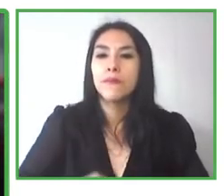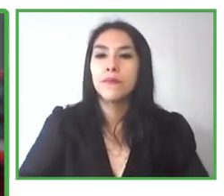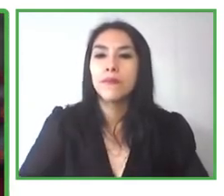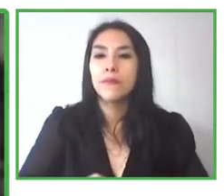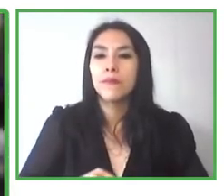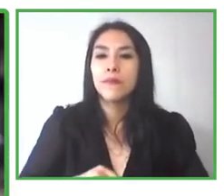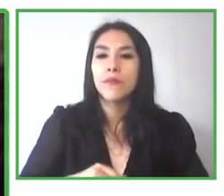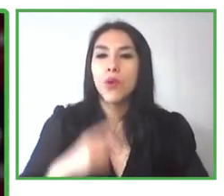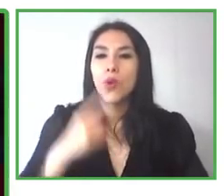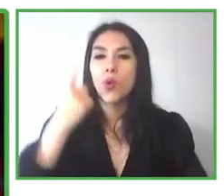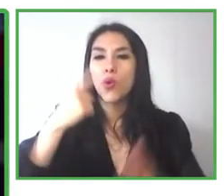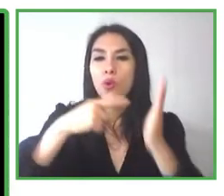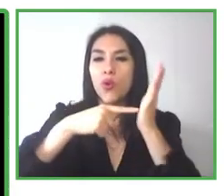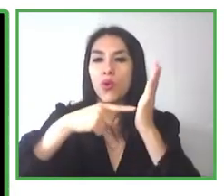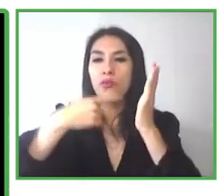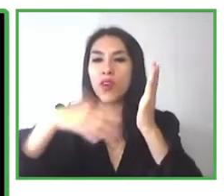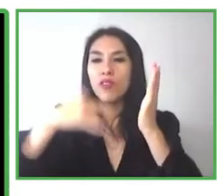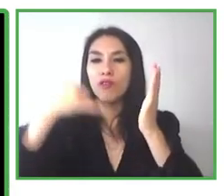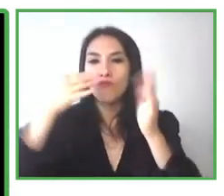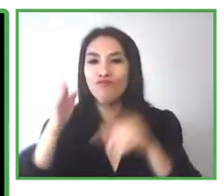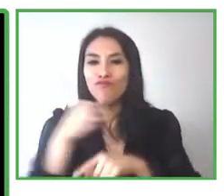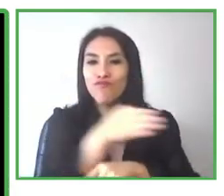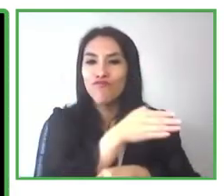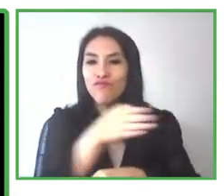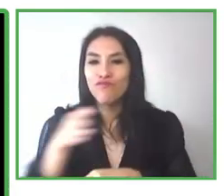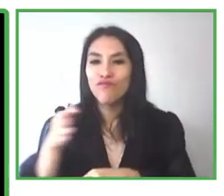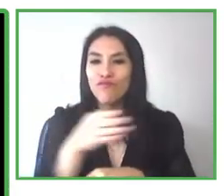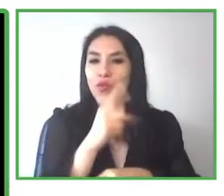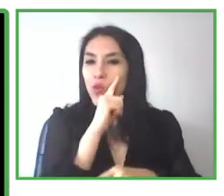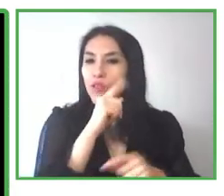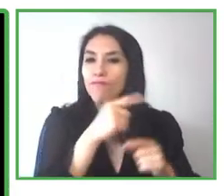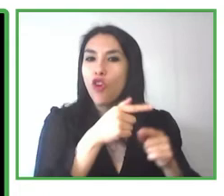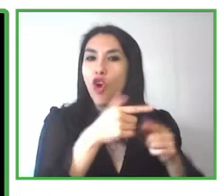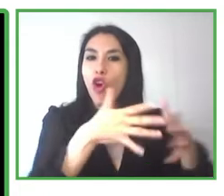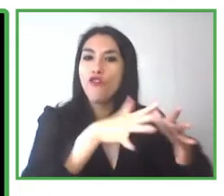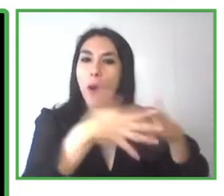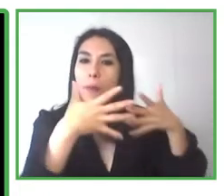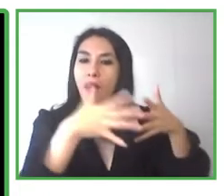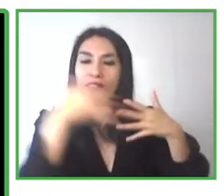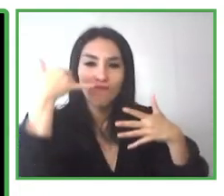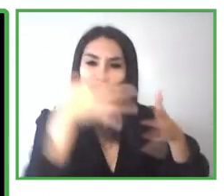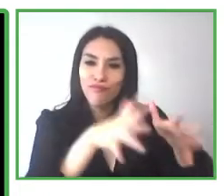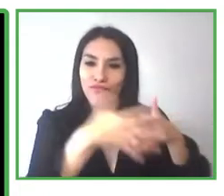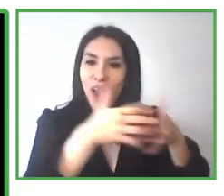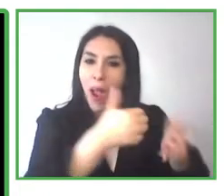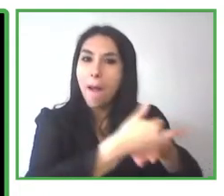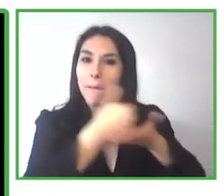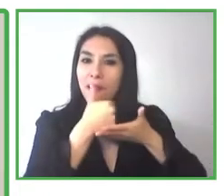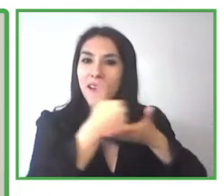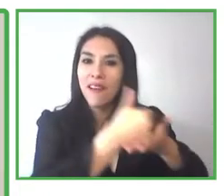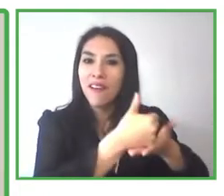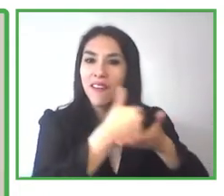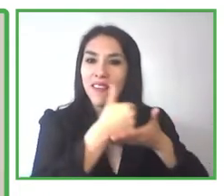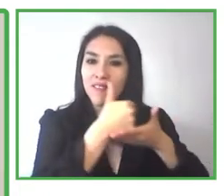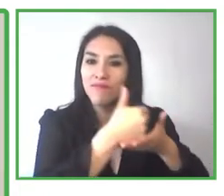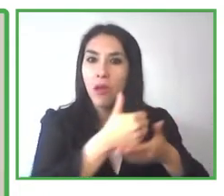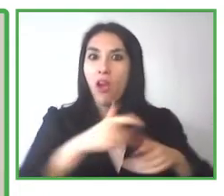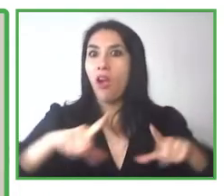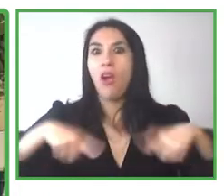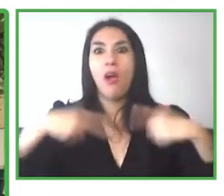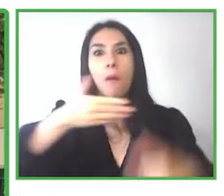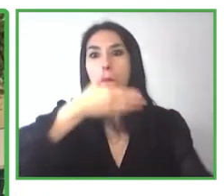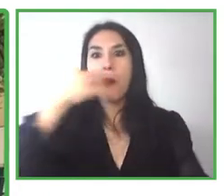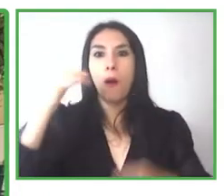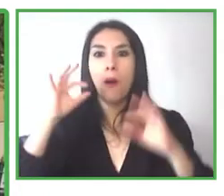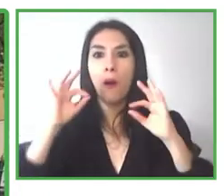the functions of Seeing AI, I think that this Northwest, this would change my life. I don't know if any other